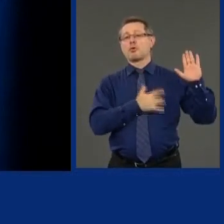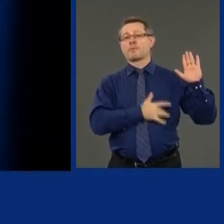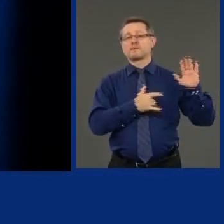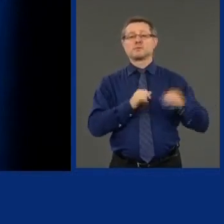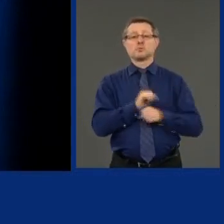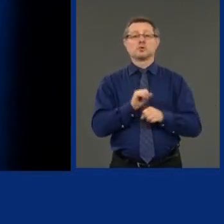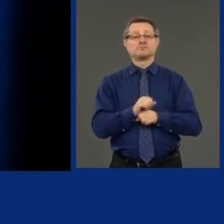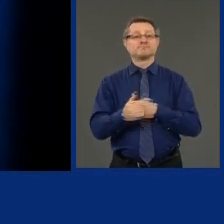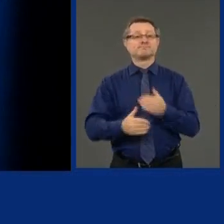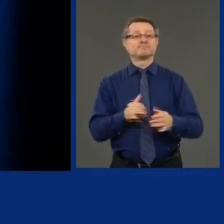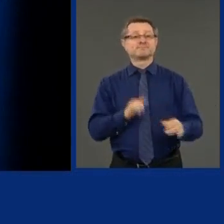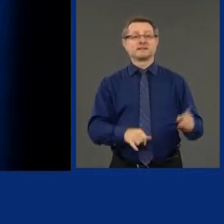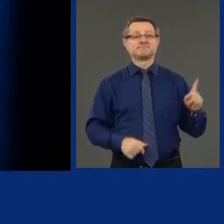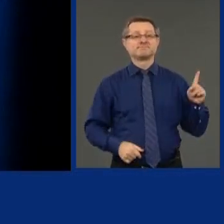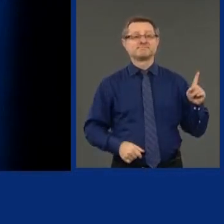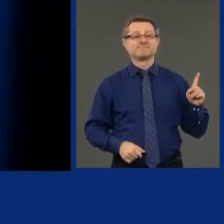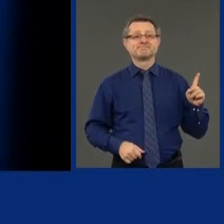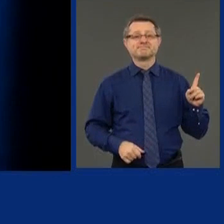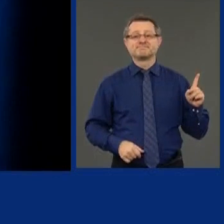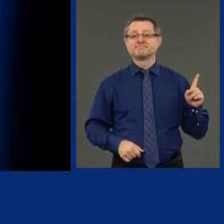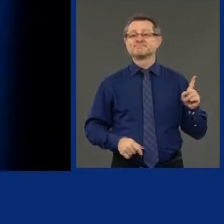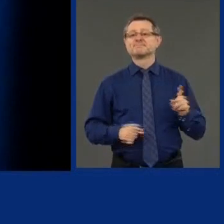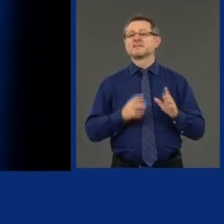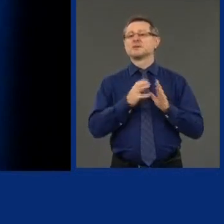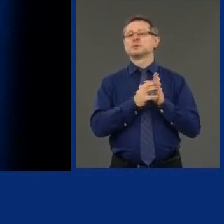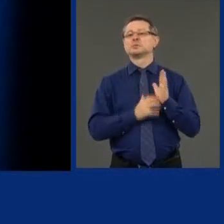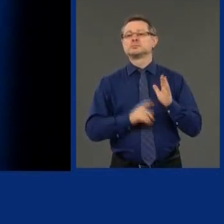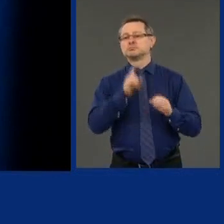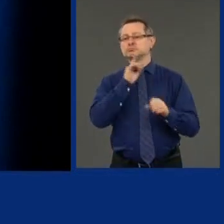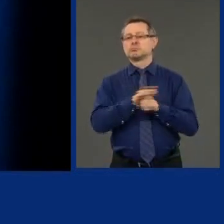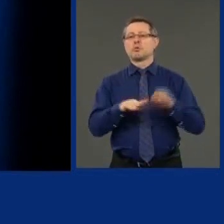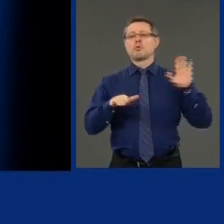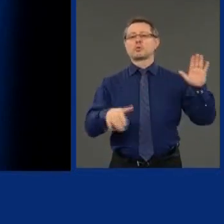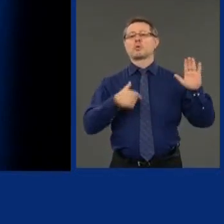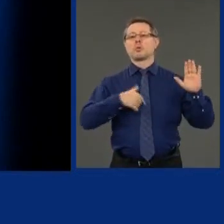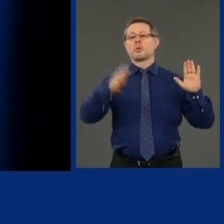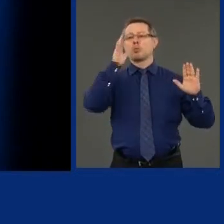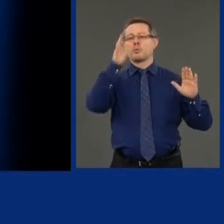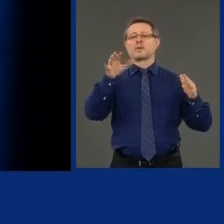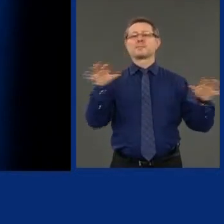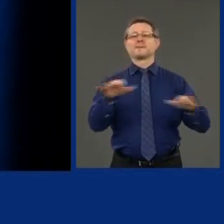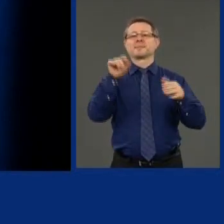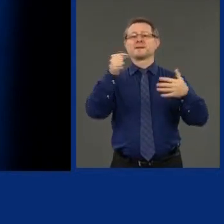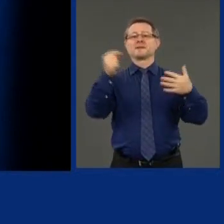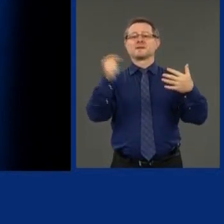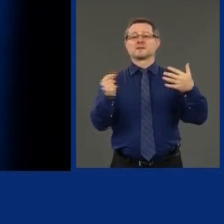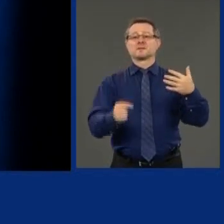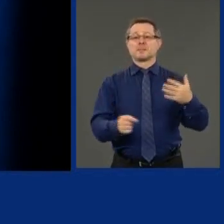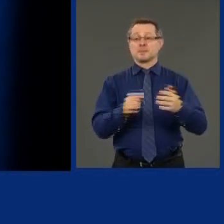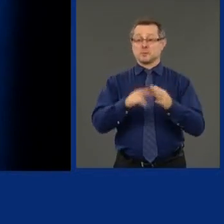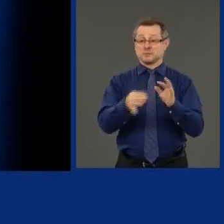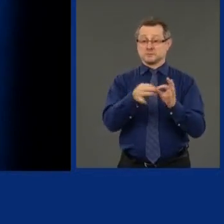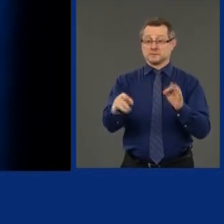Nowhere in your oath of office does it say you can use government resources